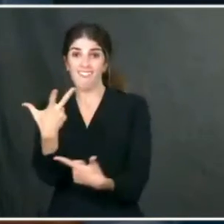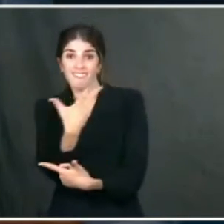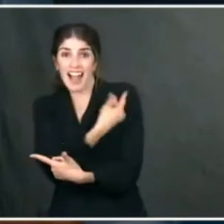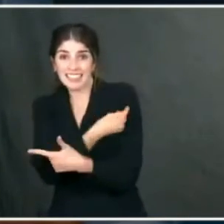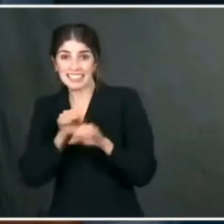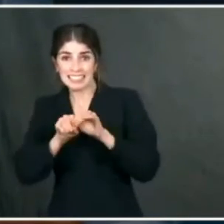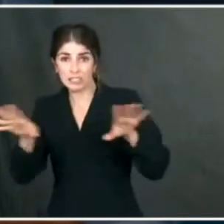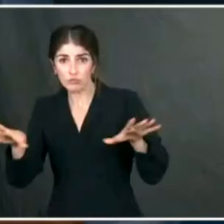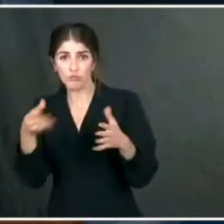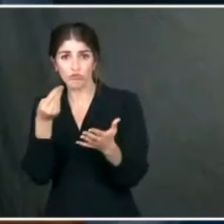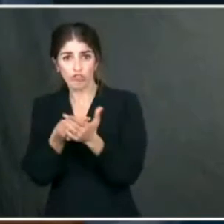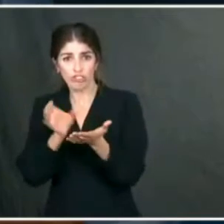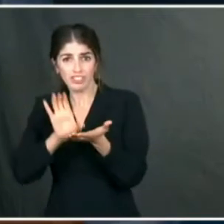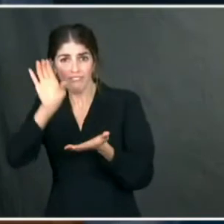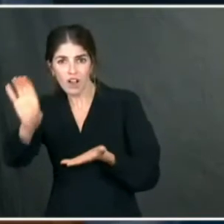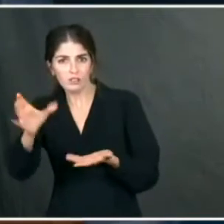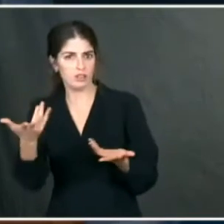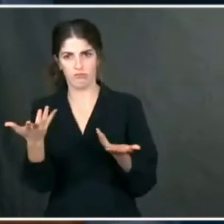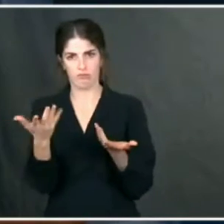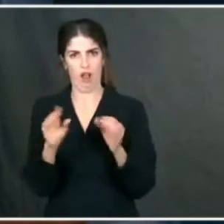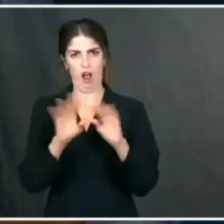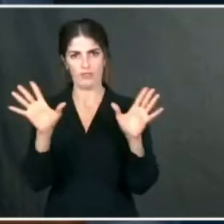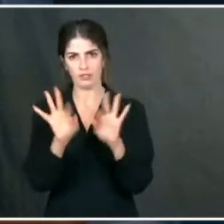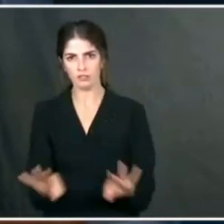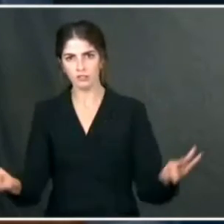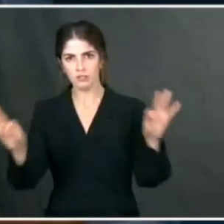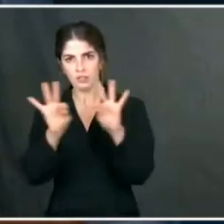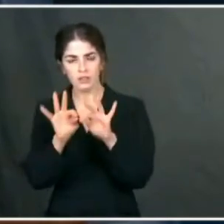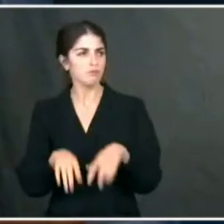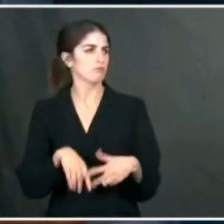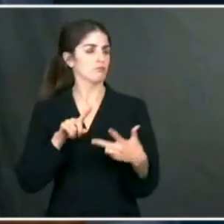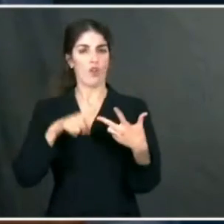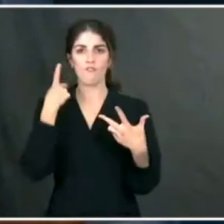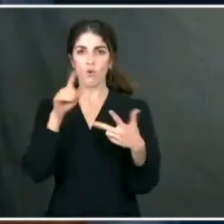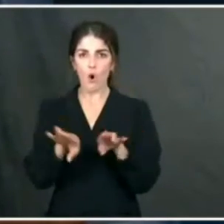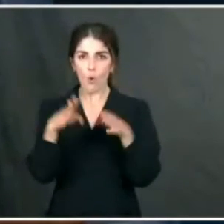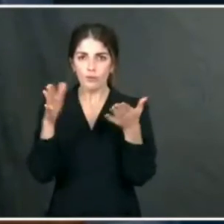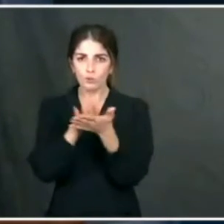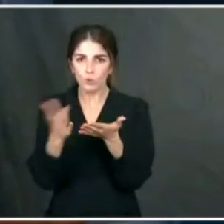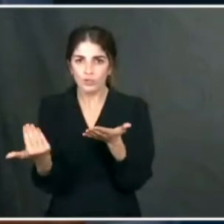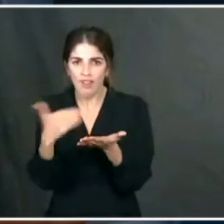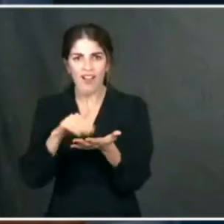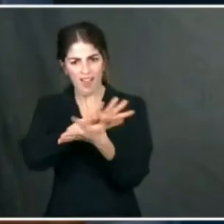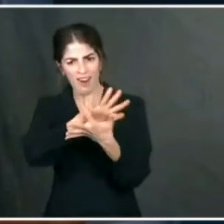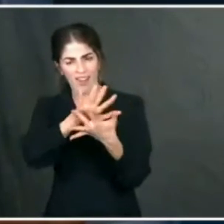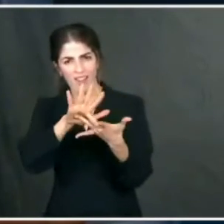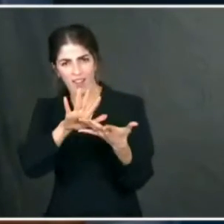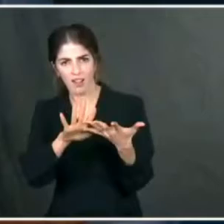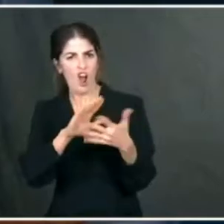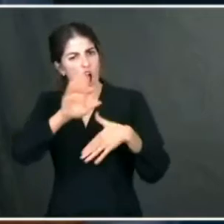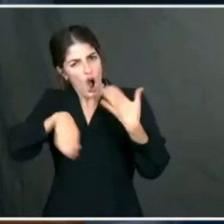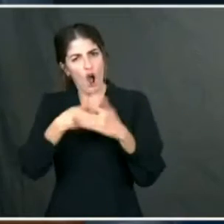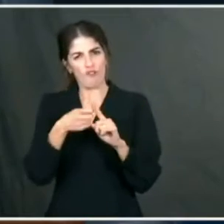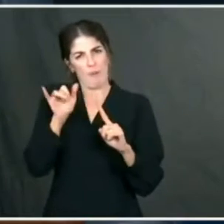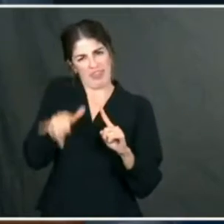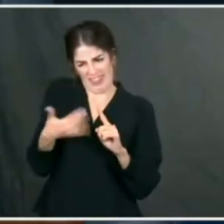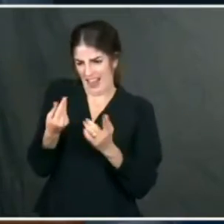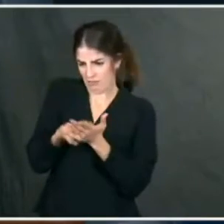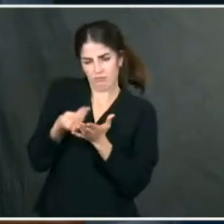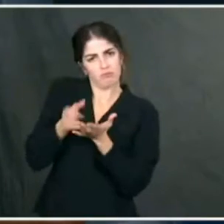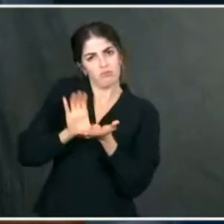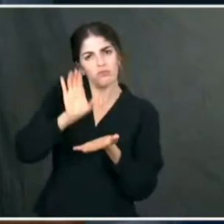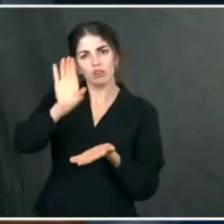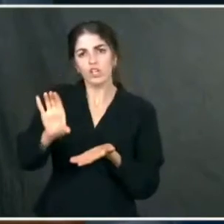that is pivotal, as we've already been discussing here today, for reopening of schools. So part of the discussion we'll be having with members is, what